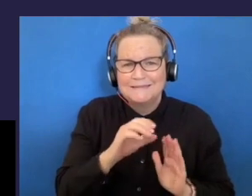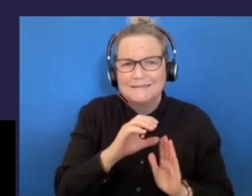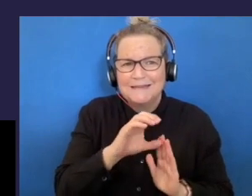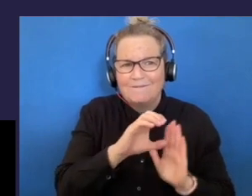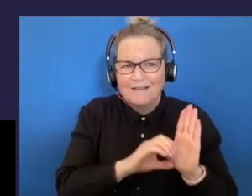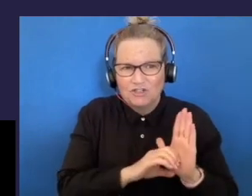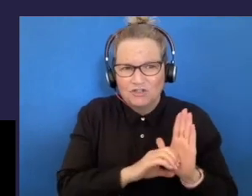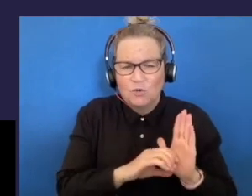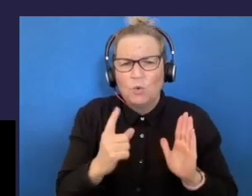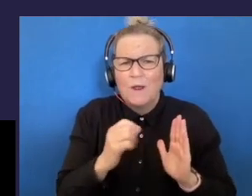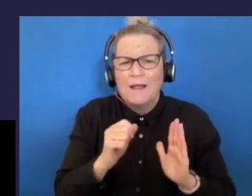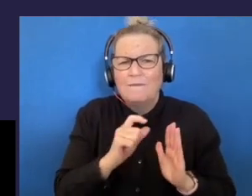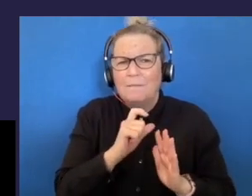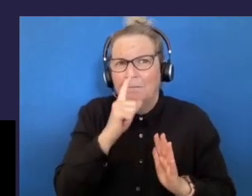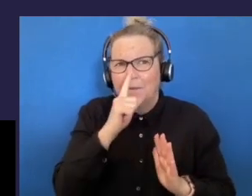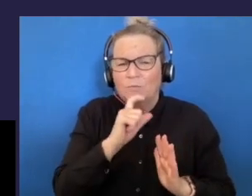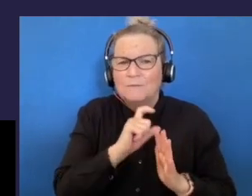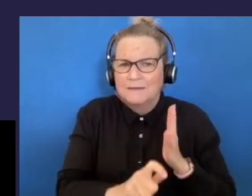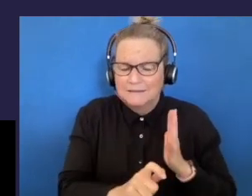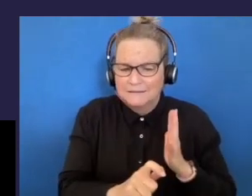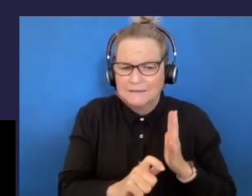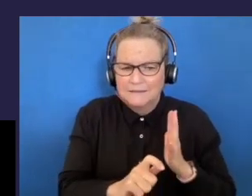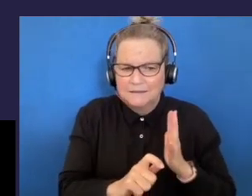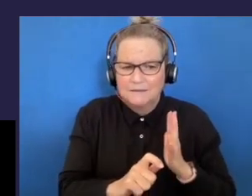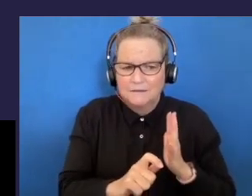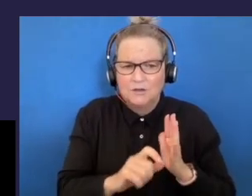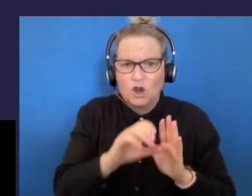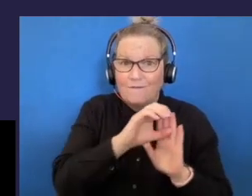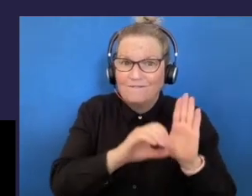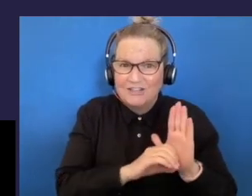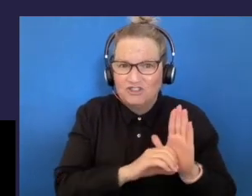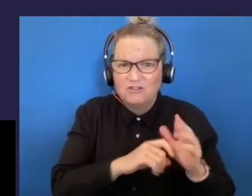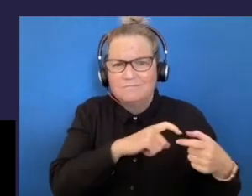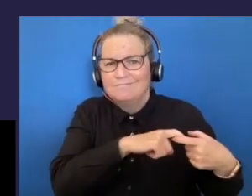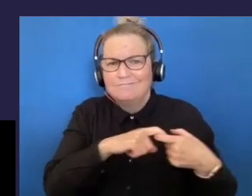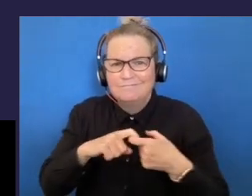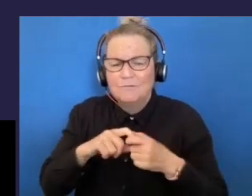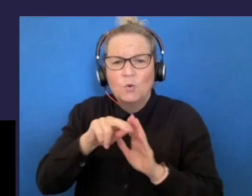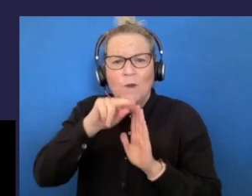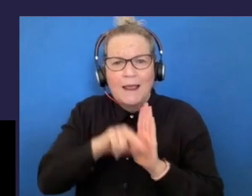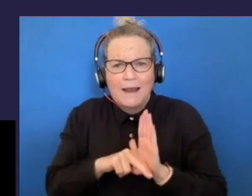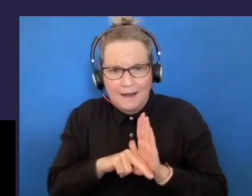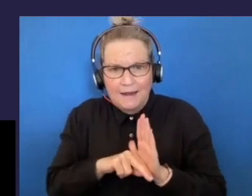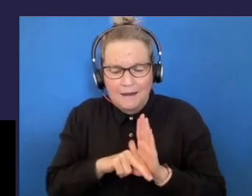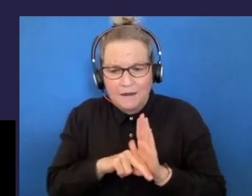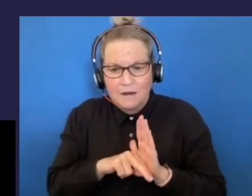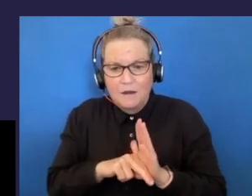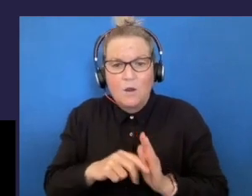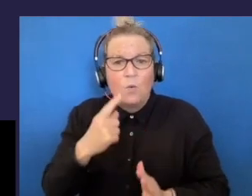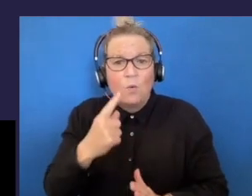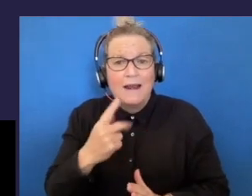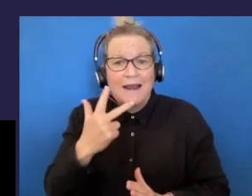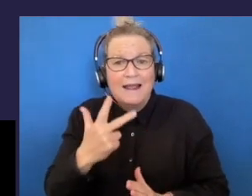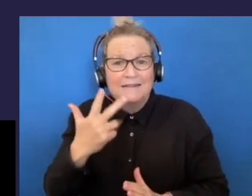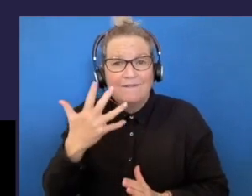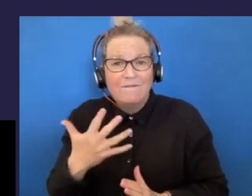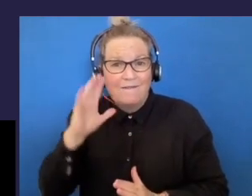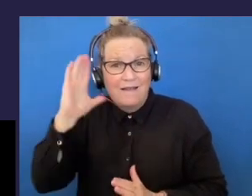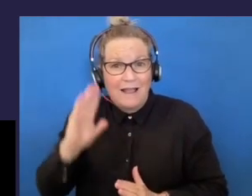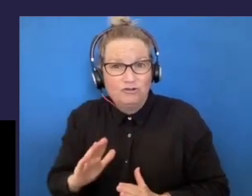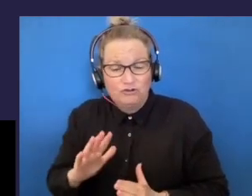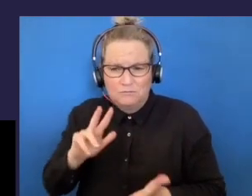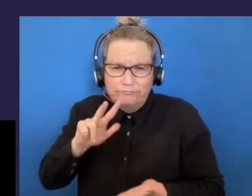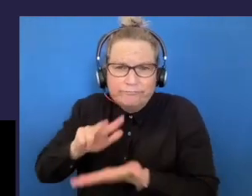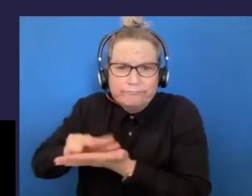Persons with Disability was adopted by the United Nations and has since been ratified by 185 countries, including Australia.